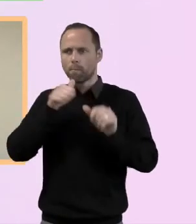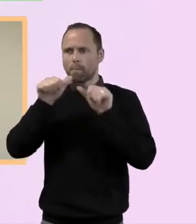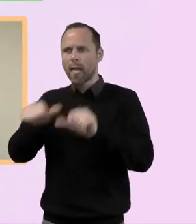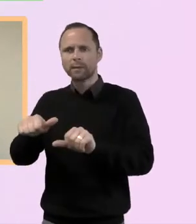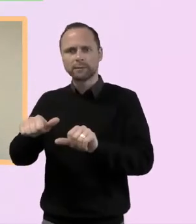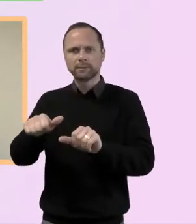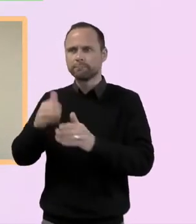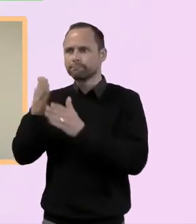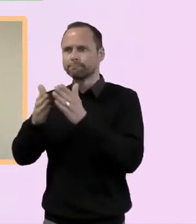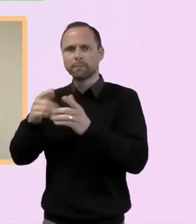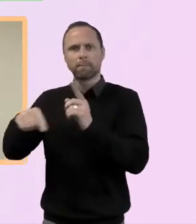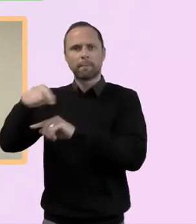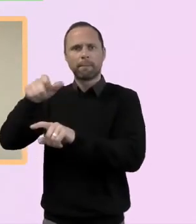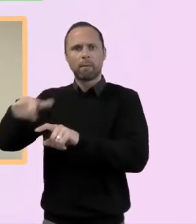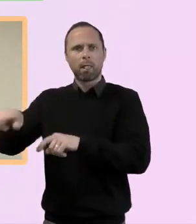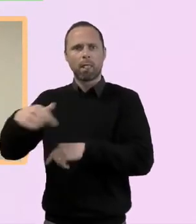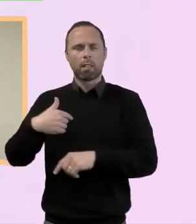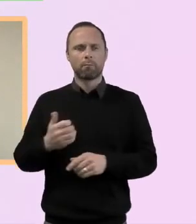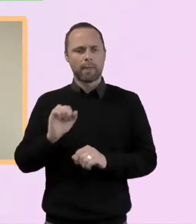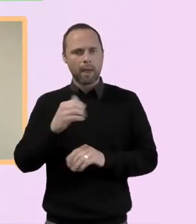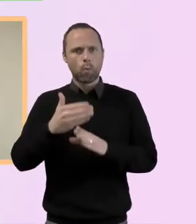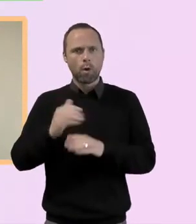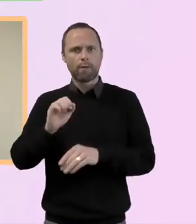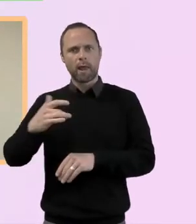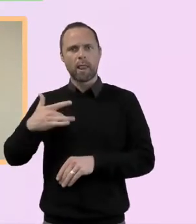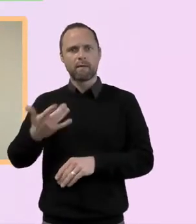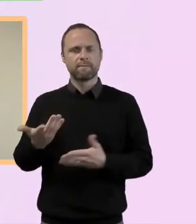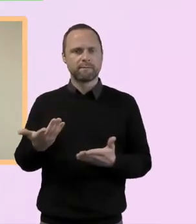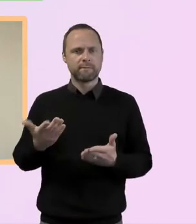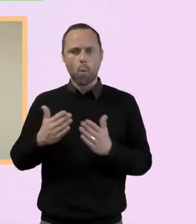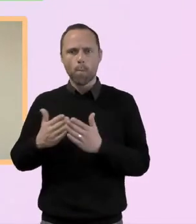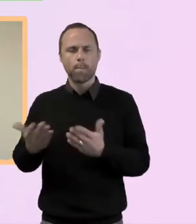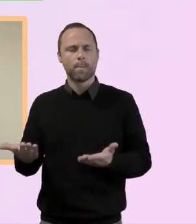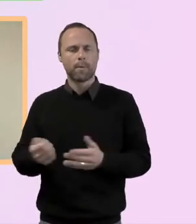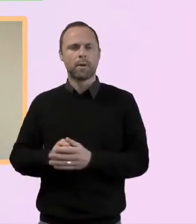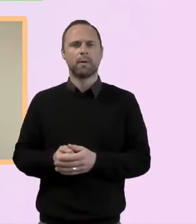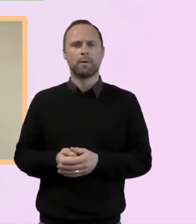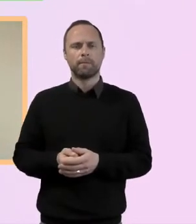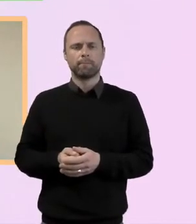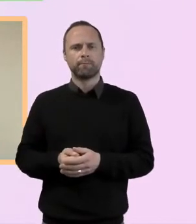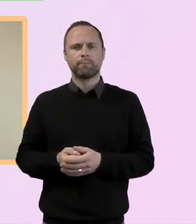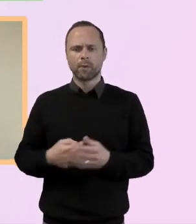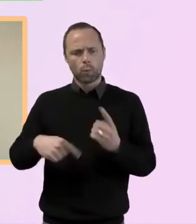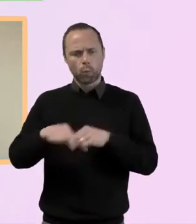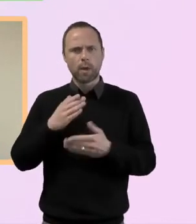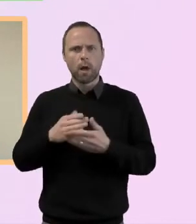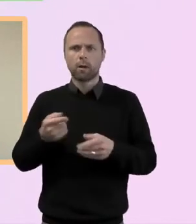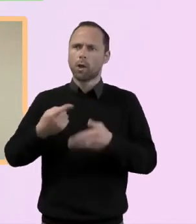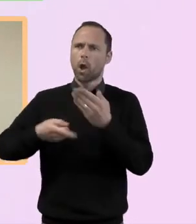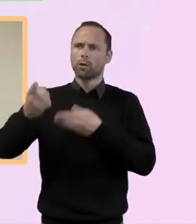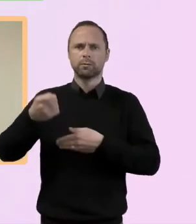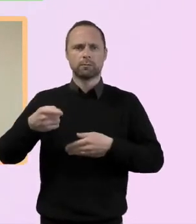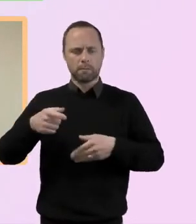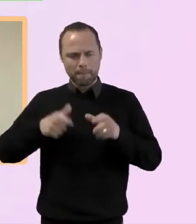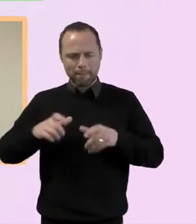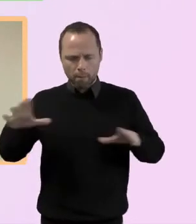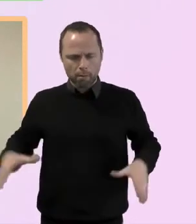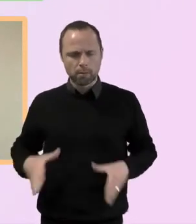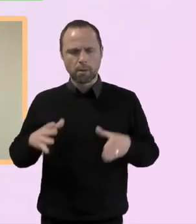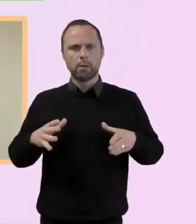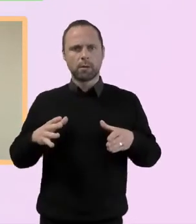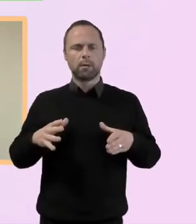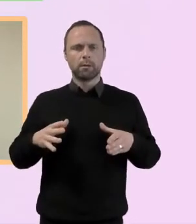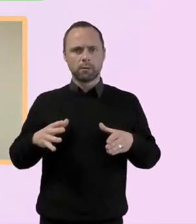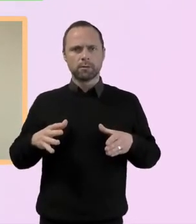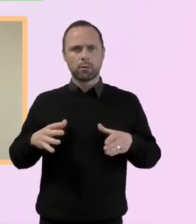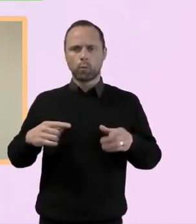places where God has put them, and how together as we as God's people can draw perhaps